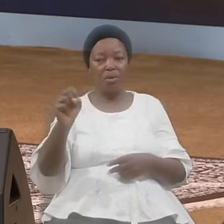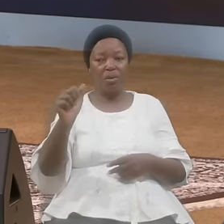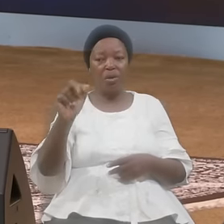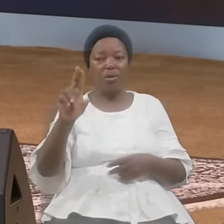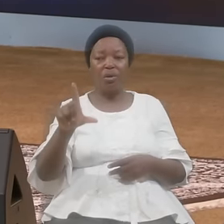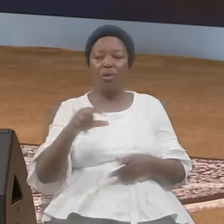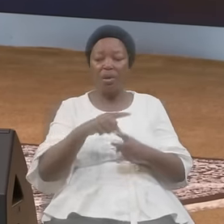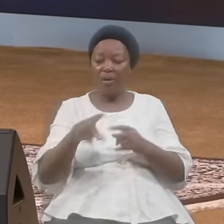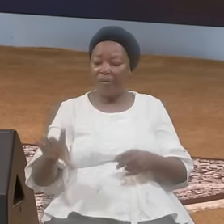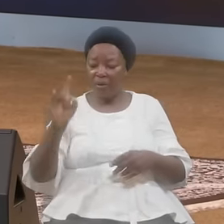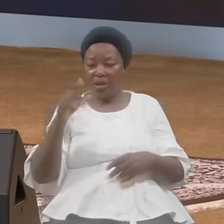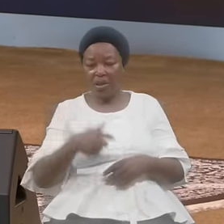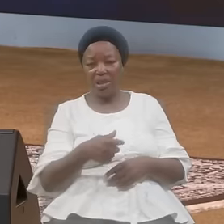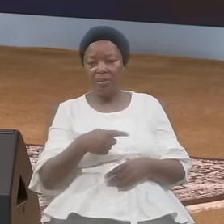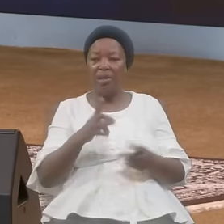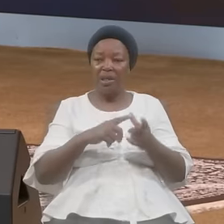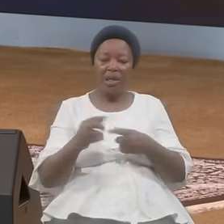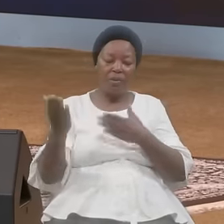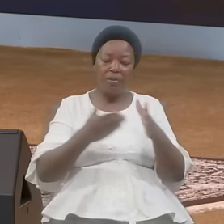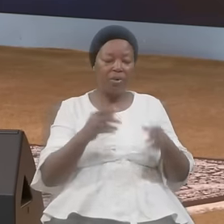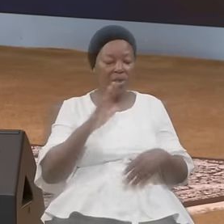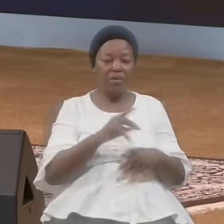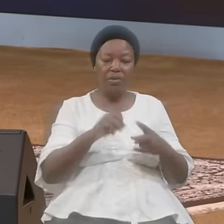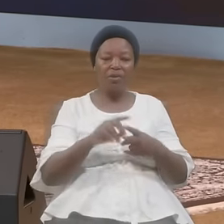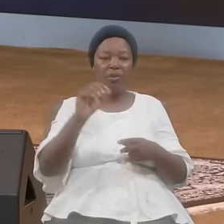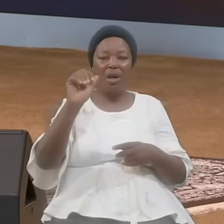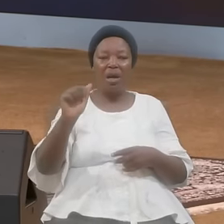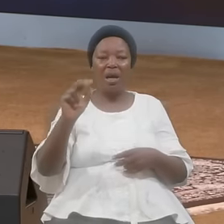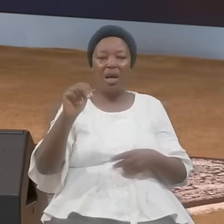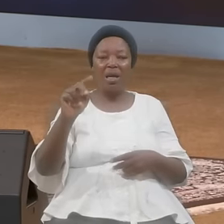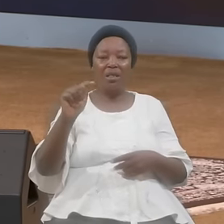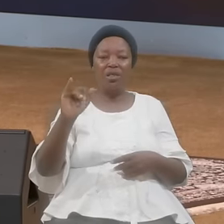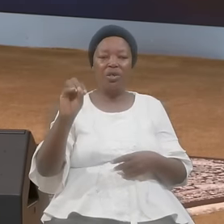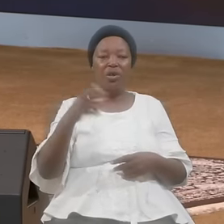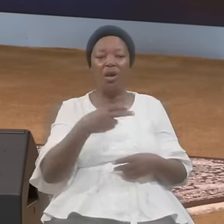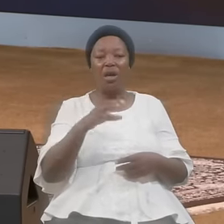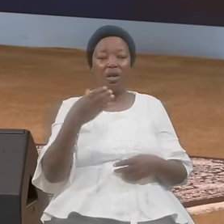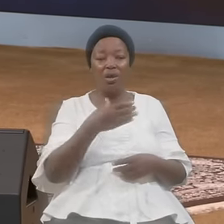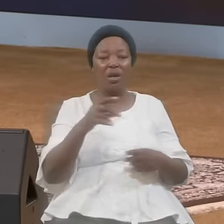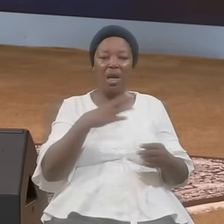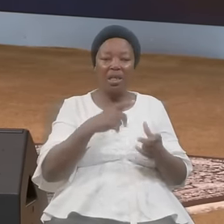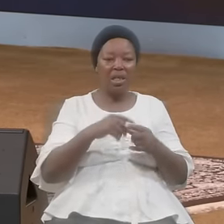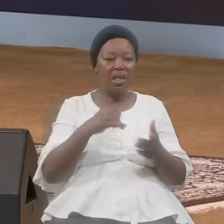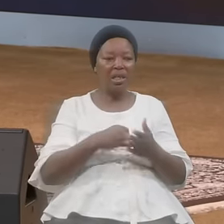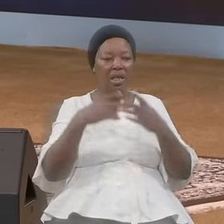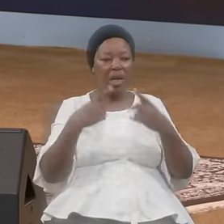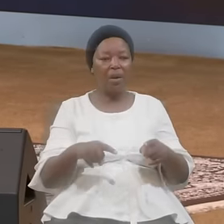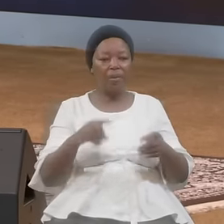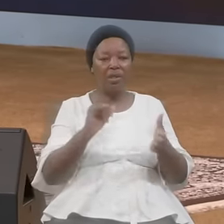Him Unto Antioch And It Came To Pass That The Whole Year